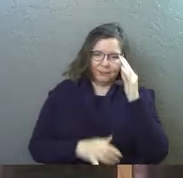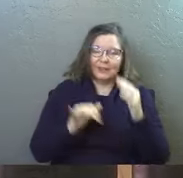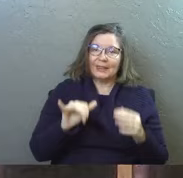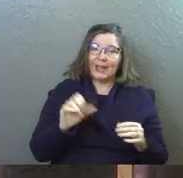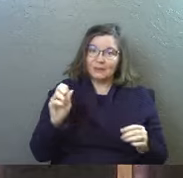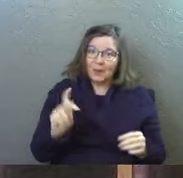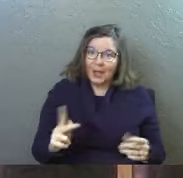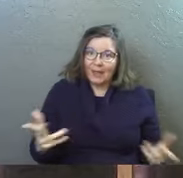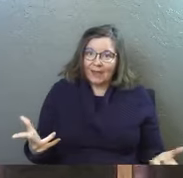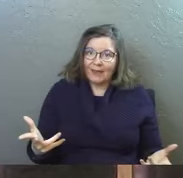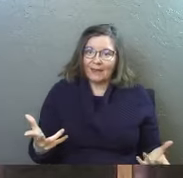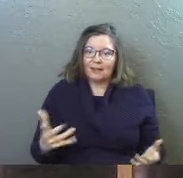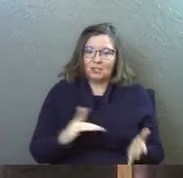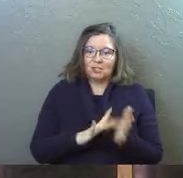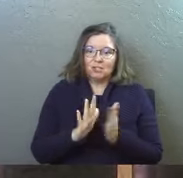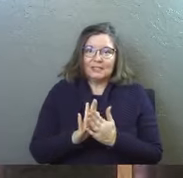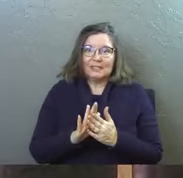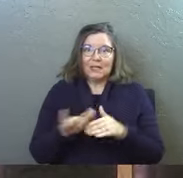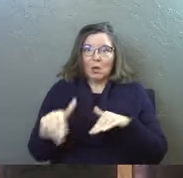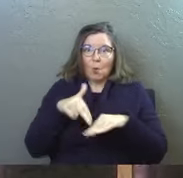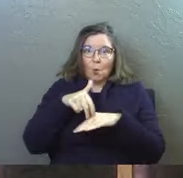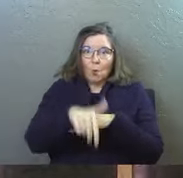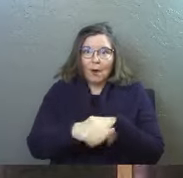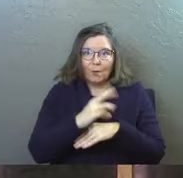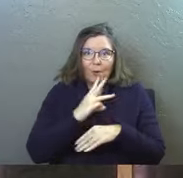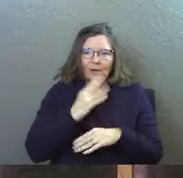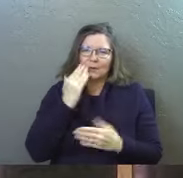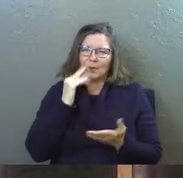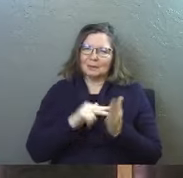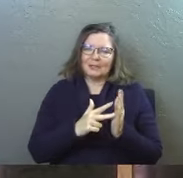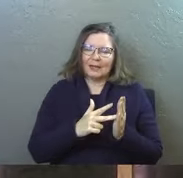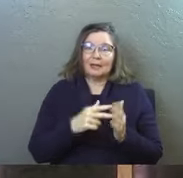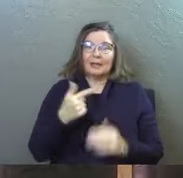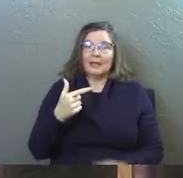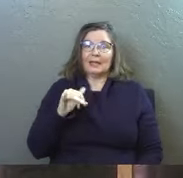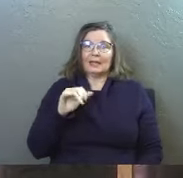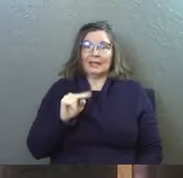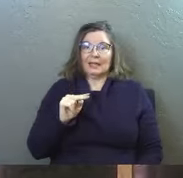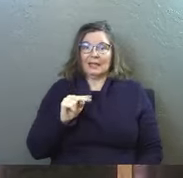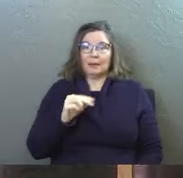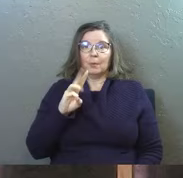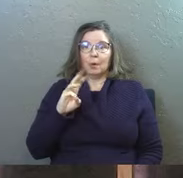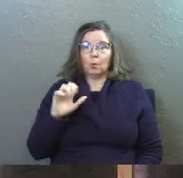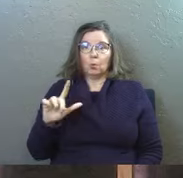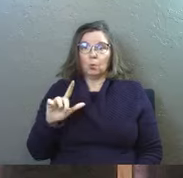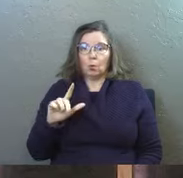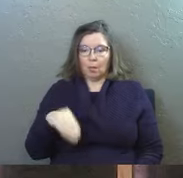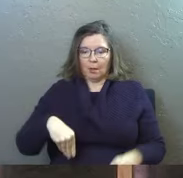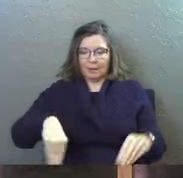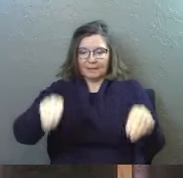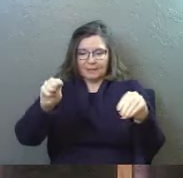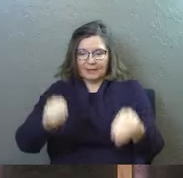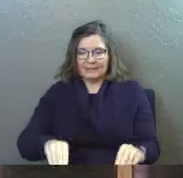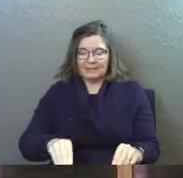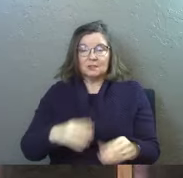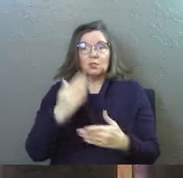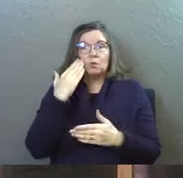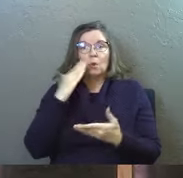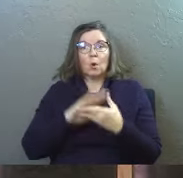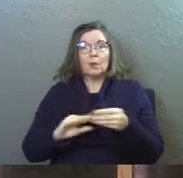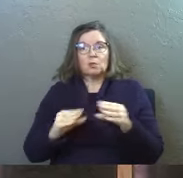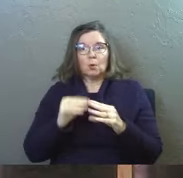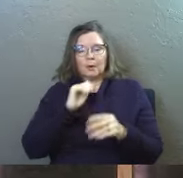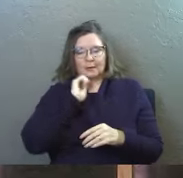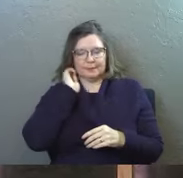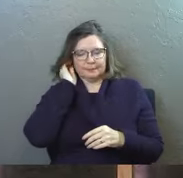like that's okay Jesus walked on water you you know what I'm saying Gideon put out a wool fleece some of guys might know